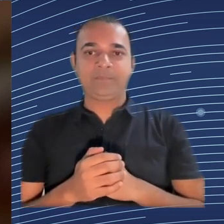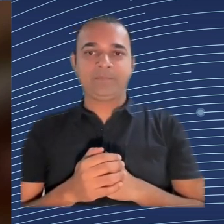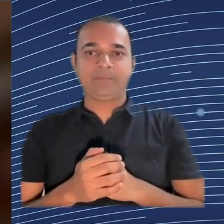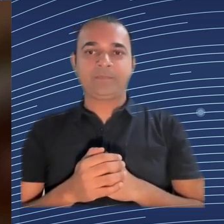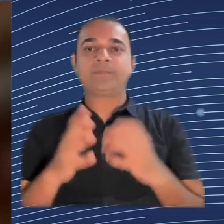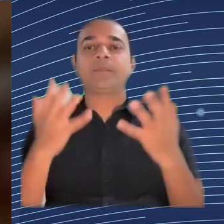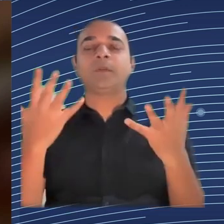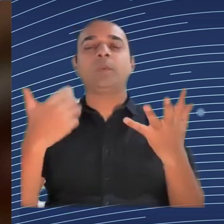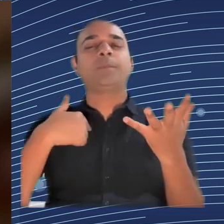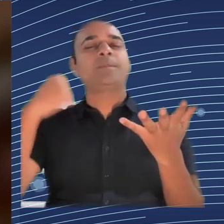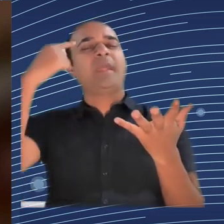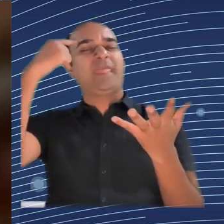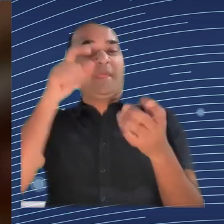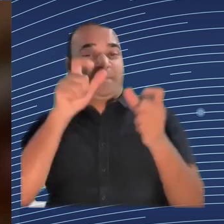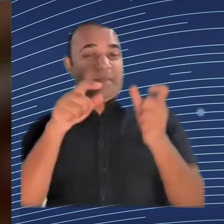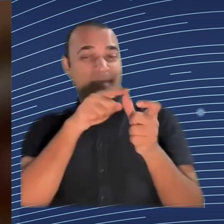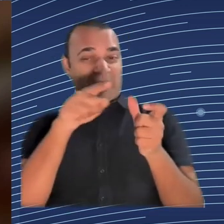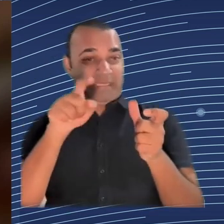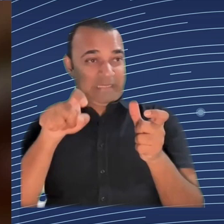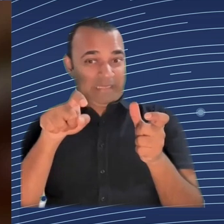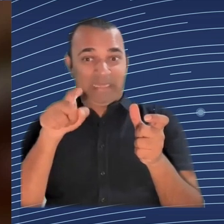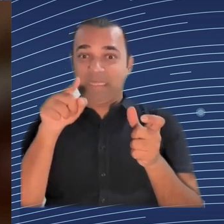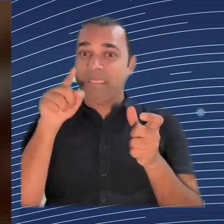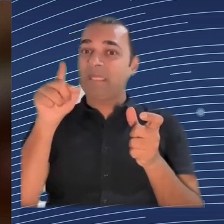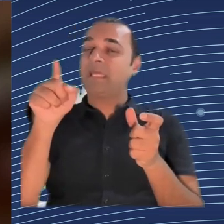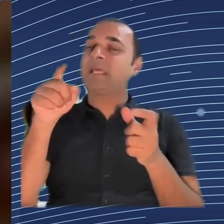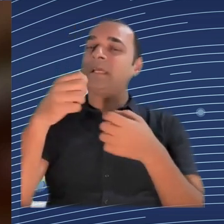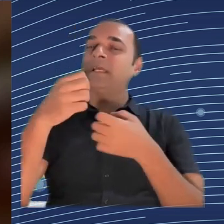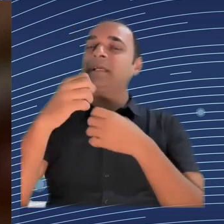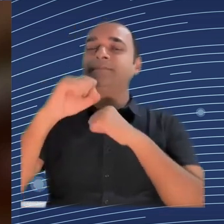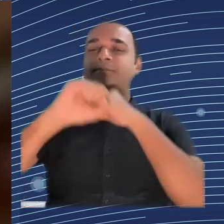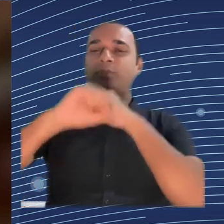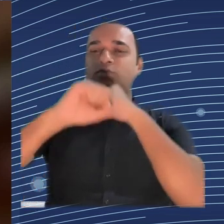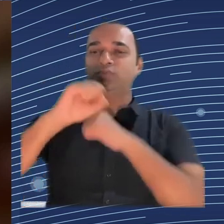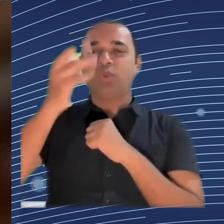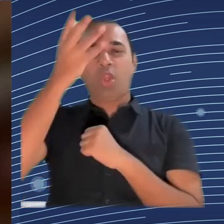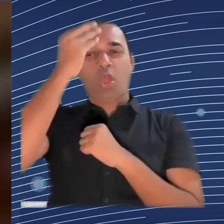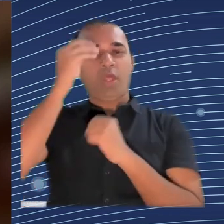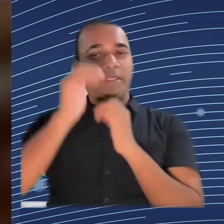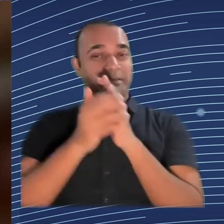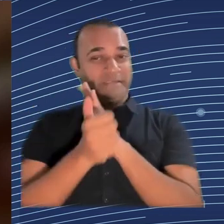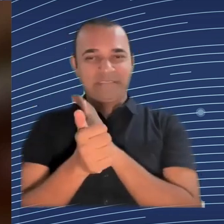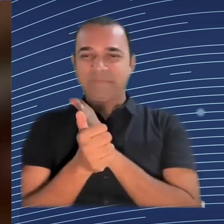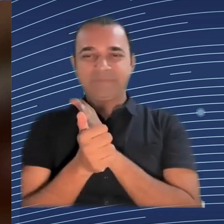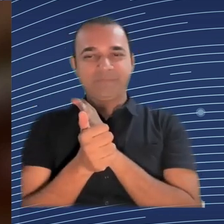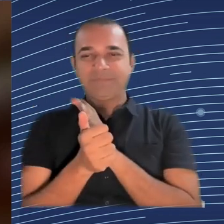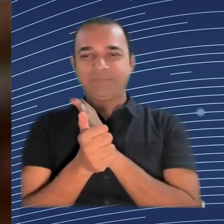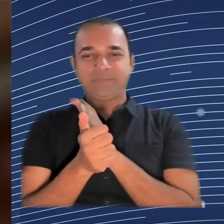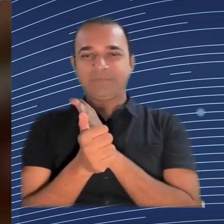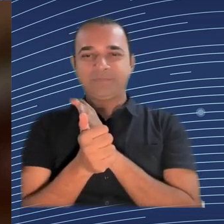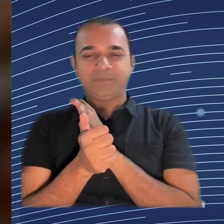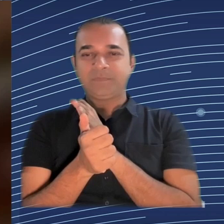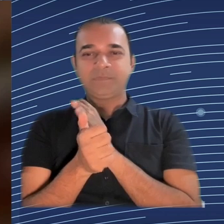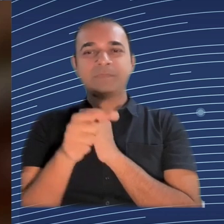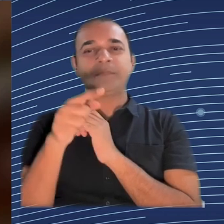And when we talk about the workers, not so not work council representatives, but the workers. I don't think we need to speak